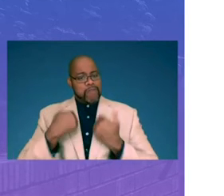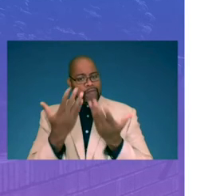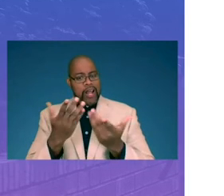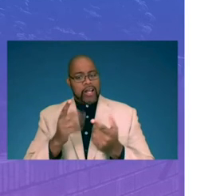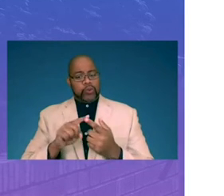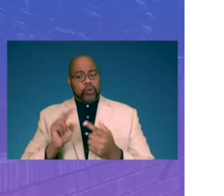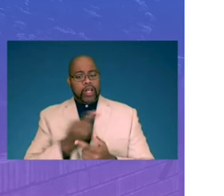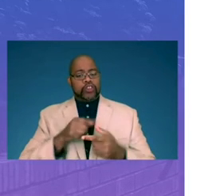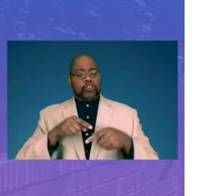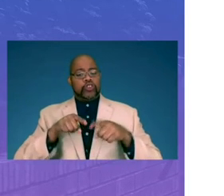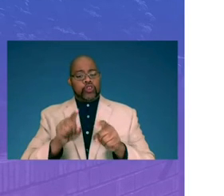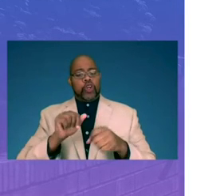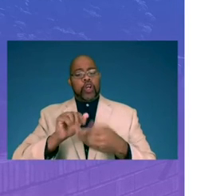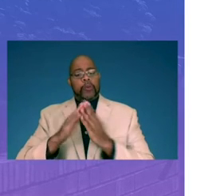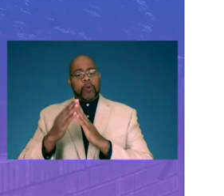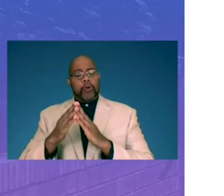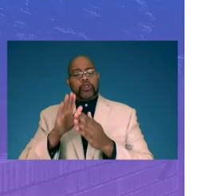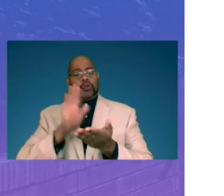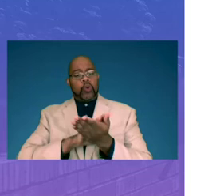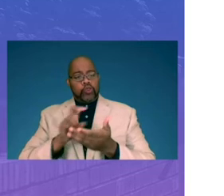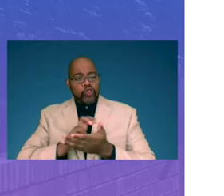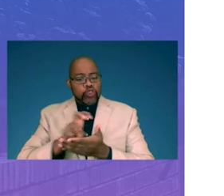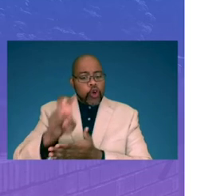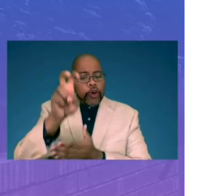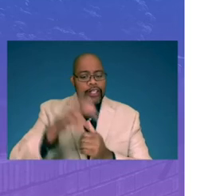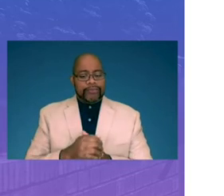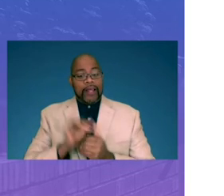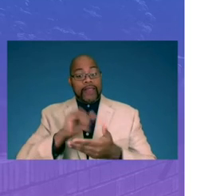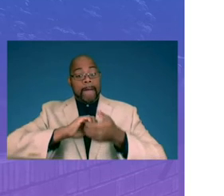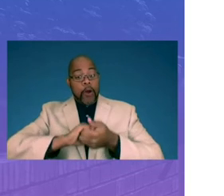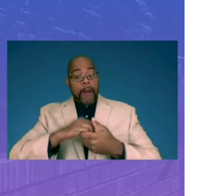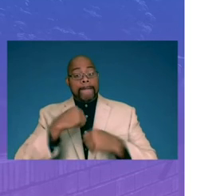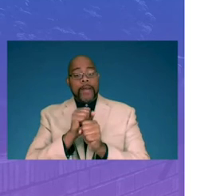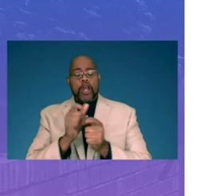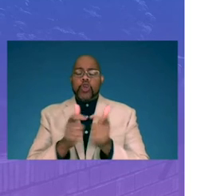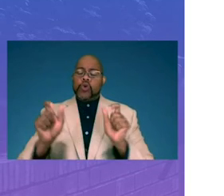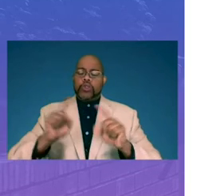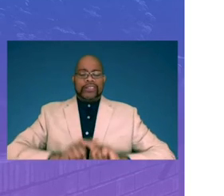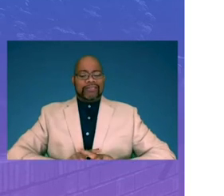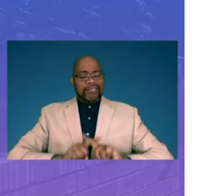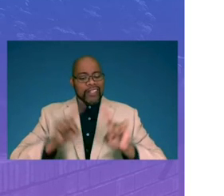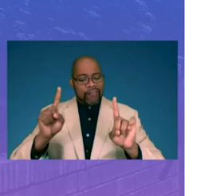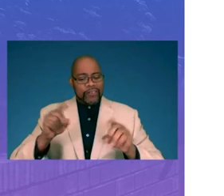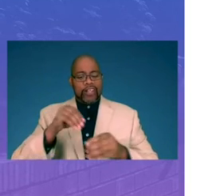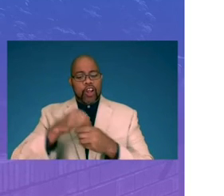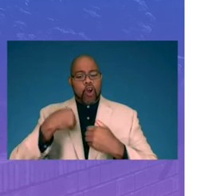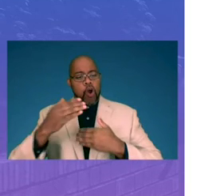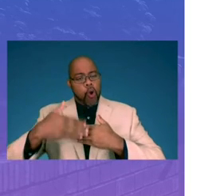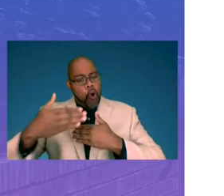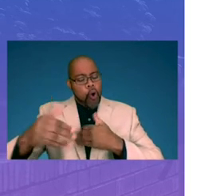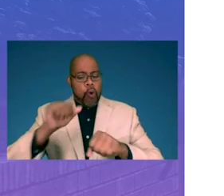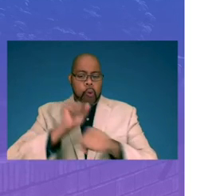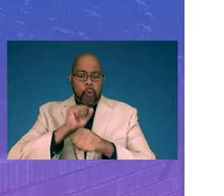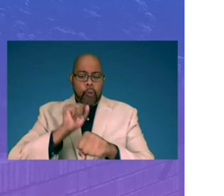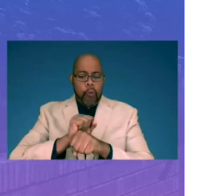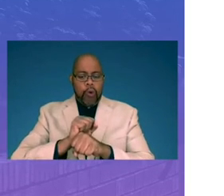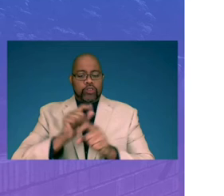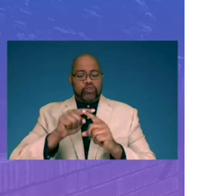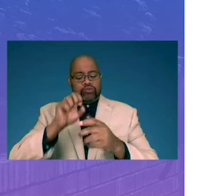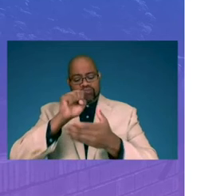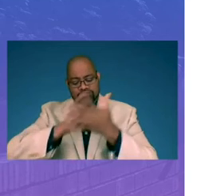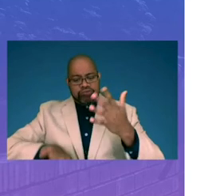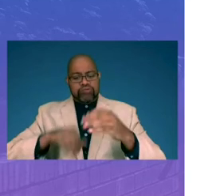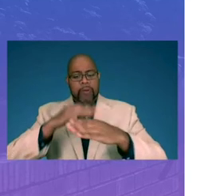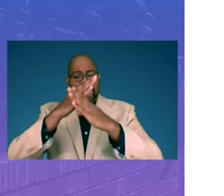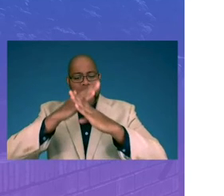during our community school's journey. This partnership has made a huge difference in our ongoing work to remove barriers